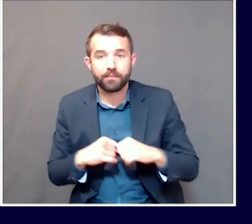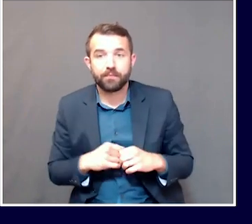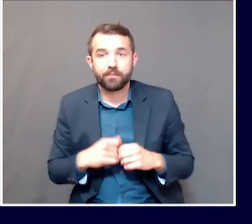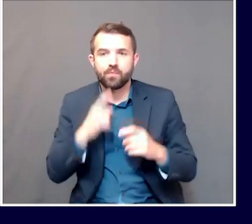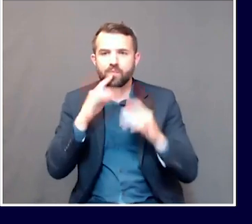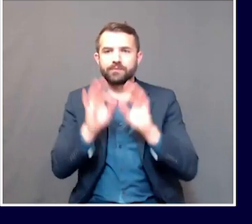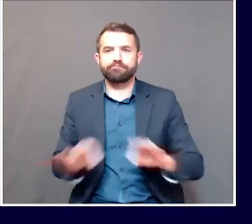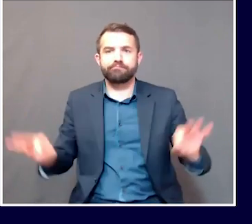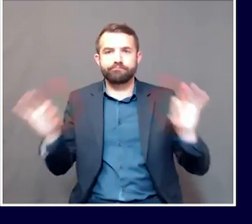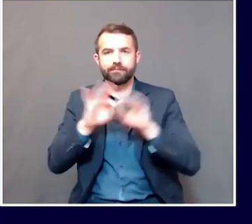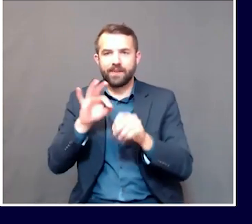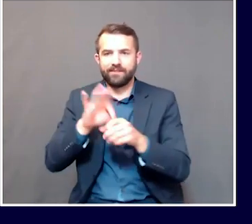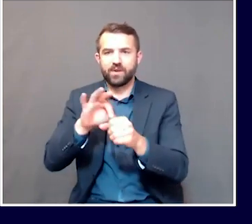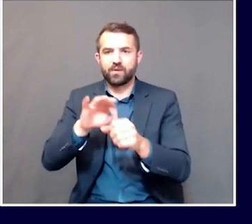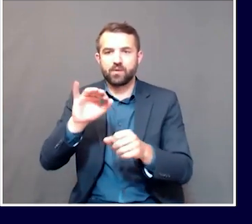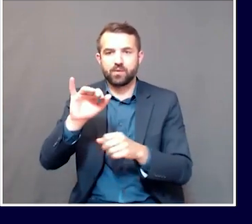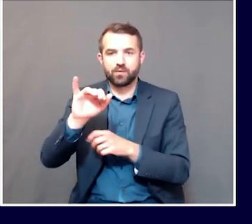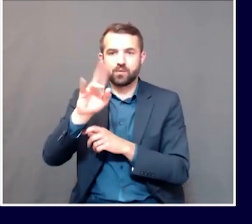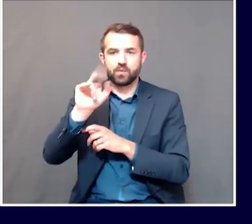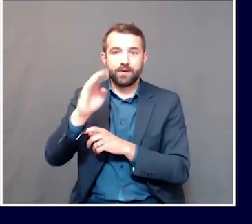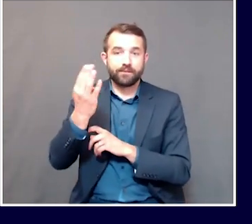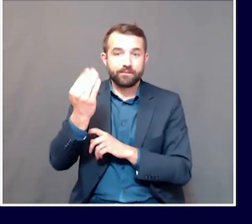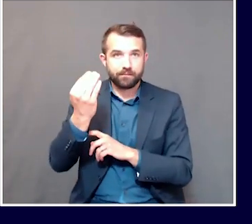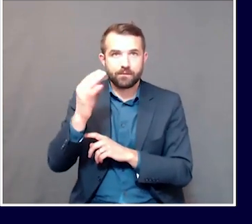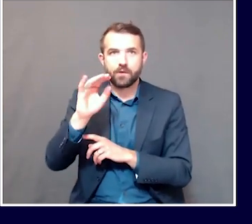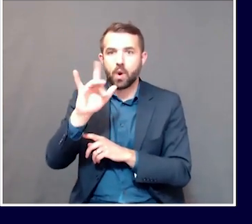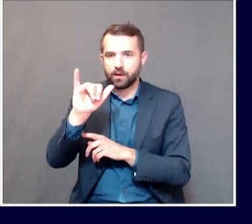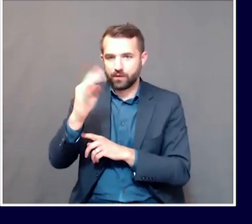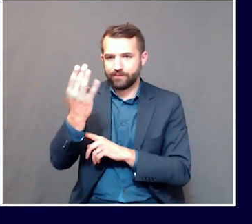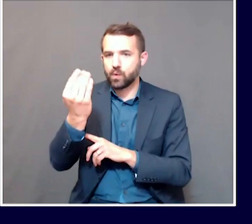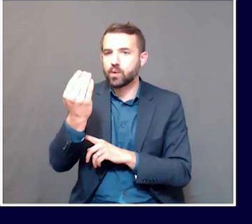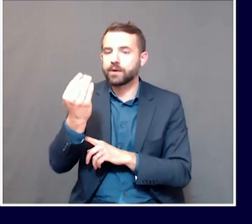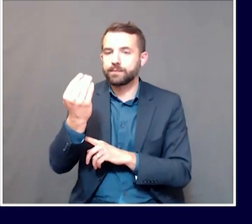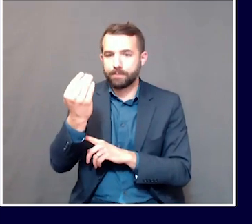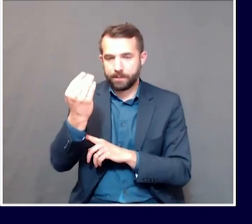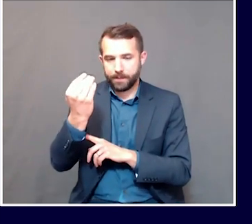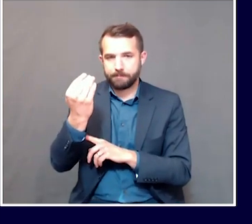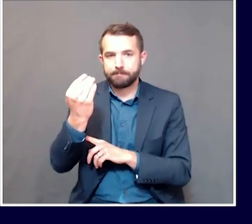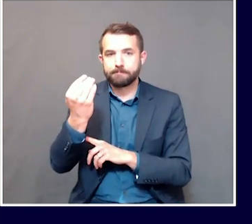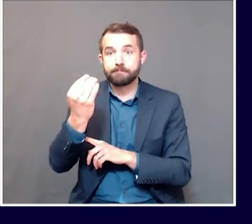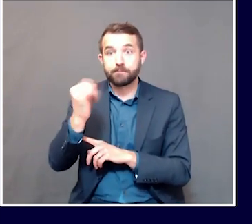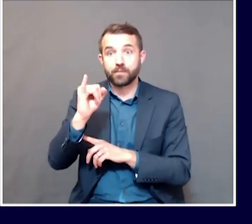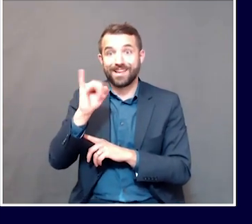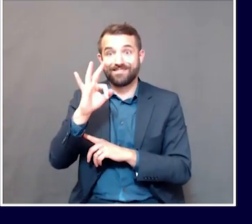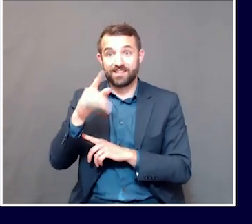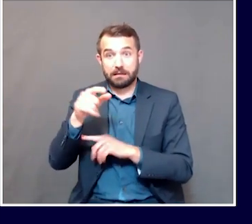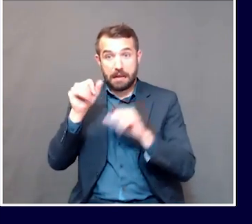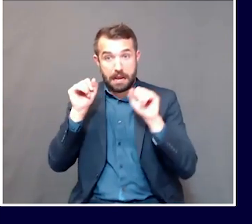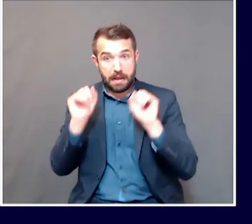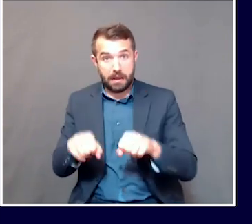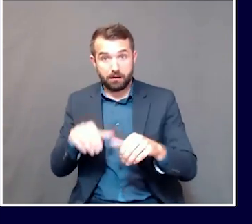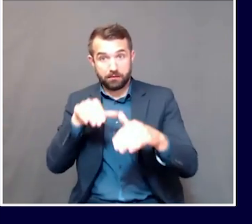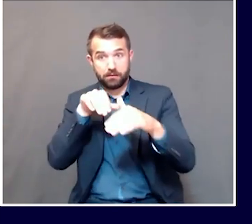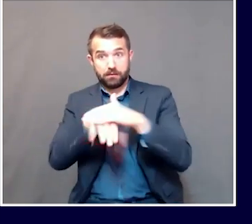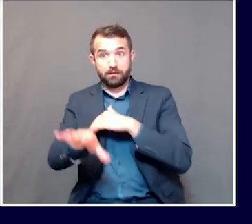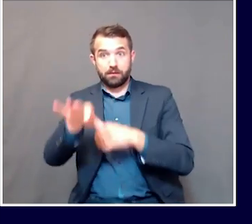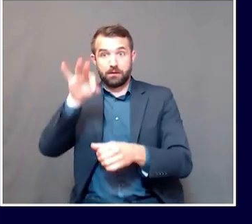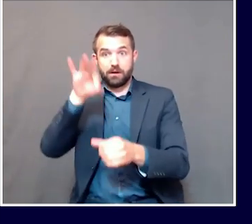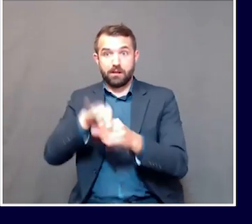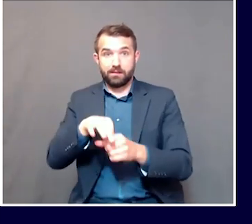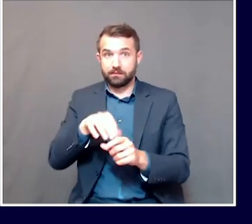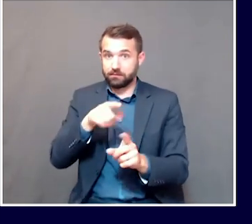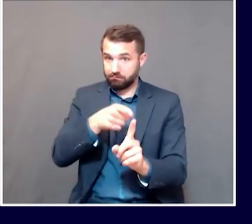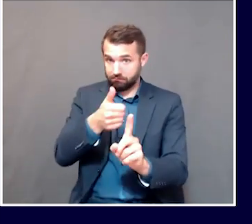July 14th. And we want to preserve the right to vote in person if we possibly can, but the right to vote in any respect,